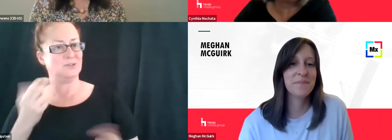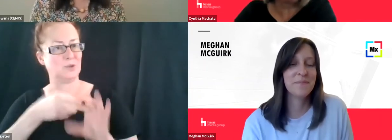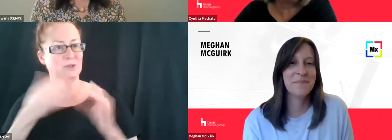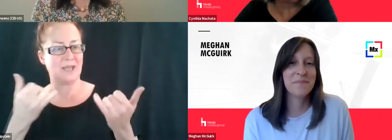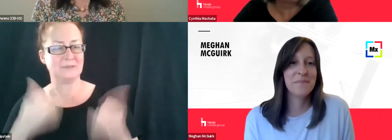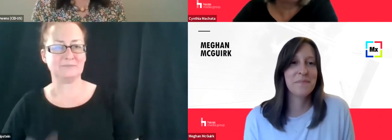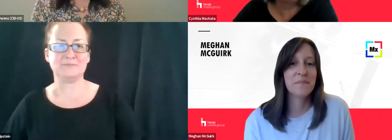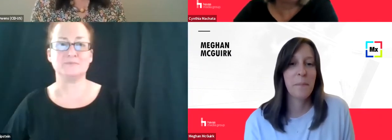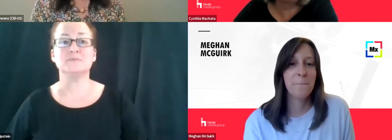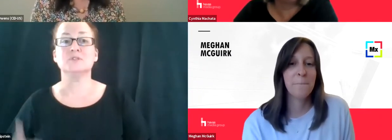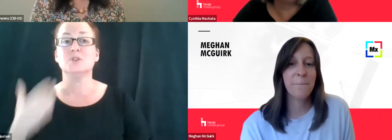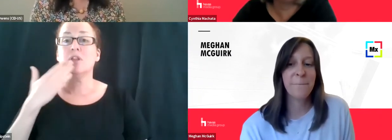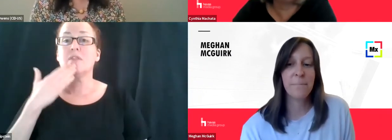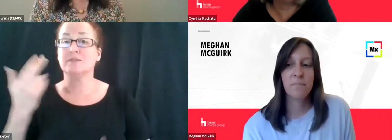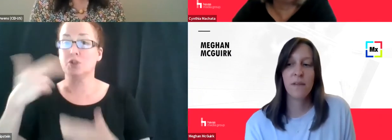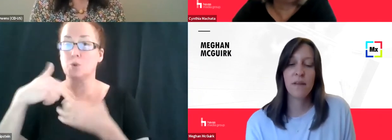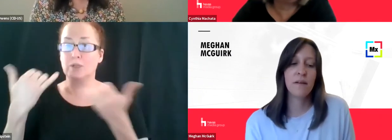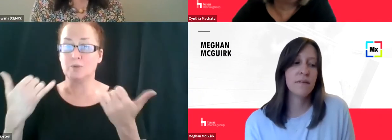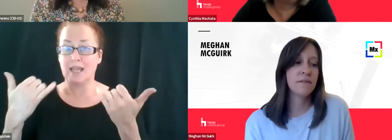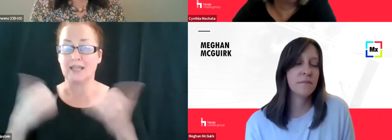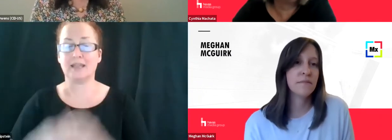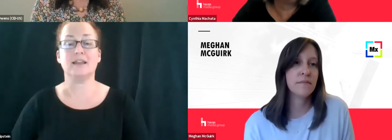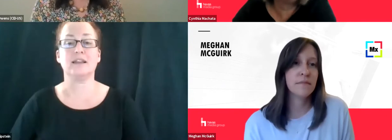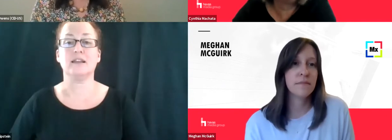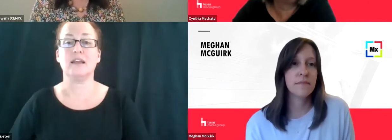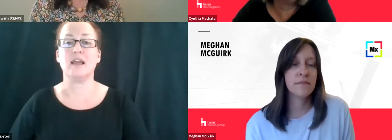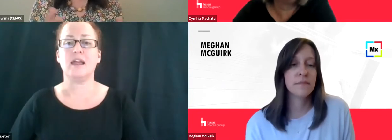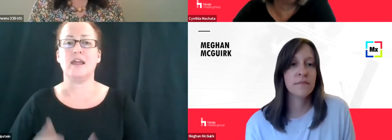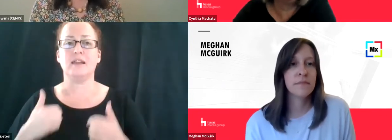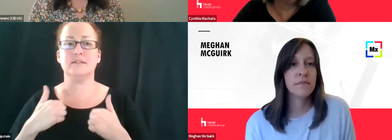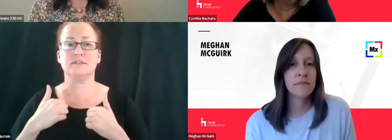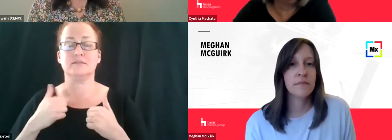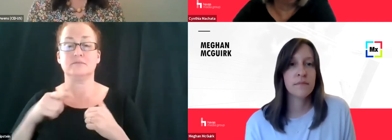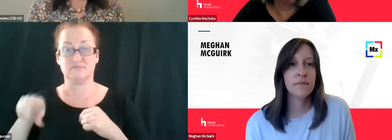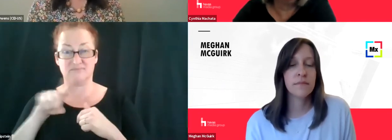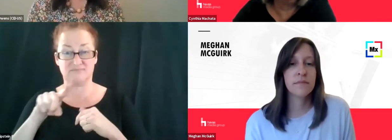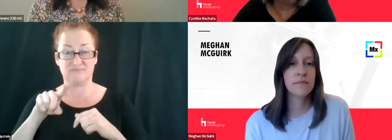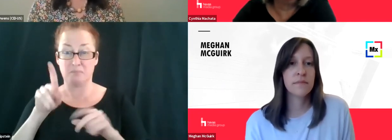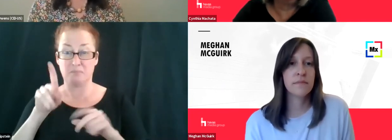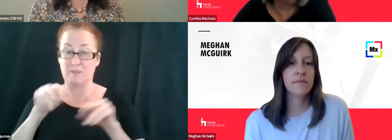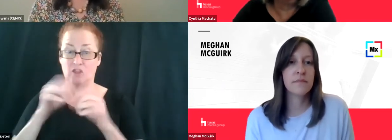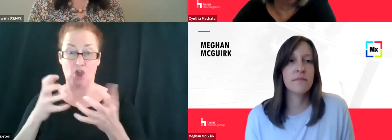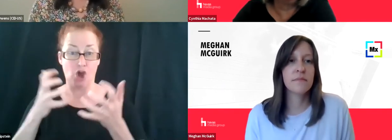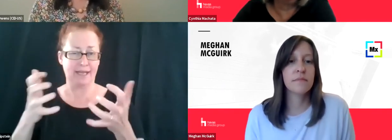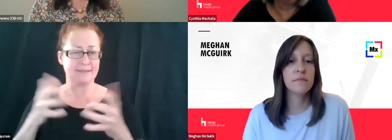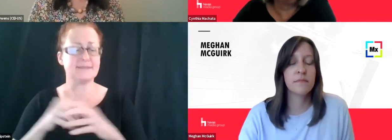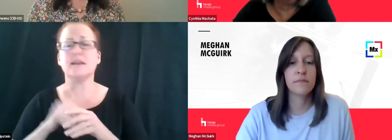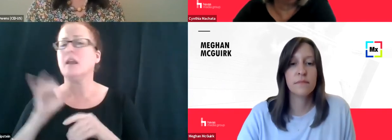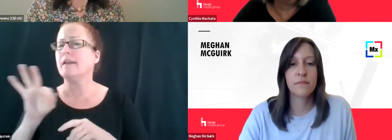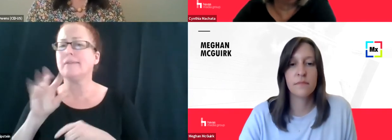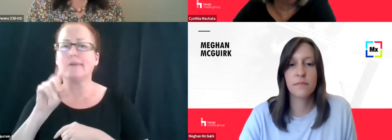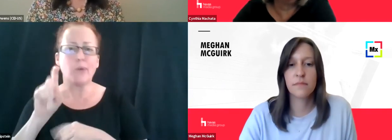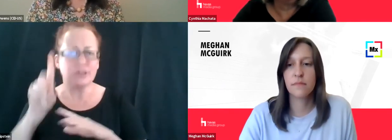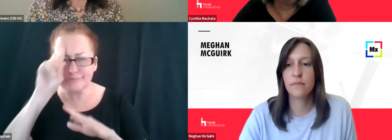Fantastic. So thanks so much for joining us, and I do encourage those of you in the audience. If at any point you have questions,